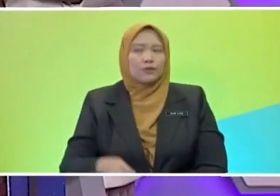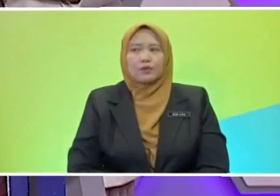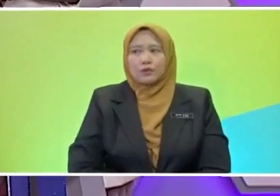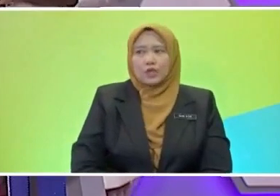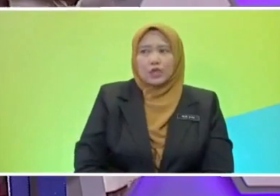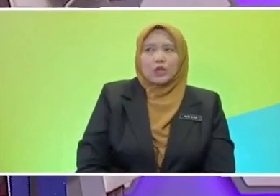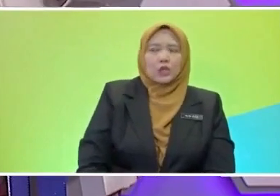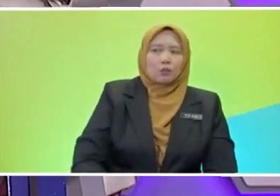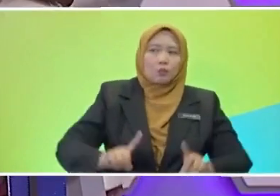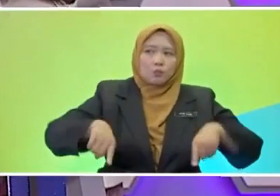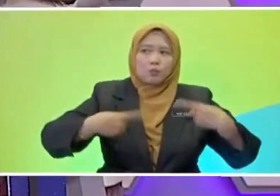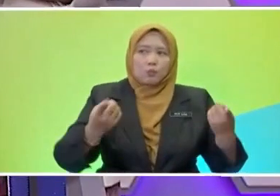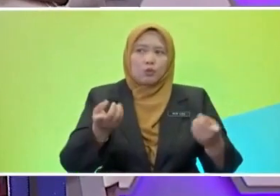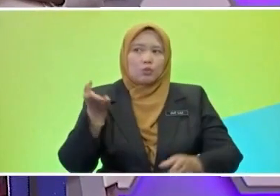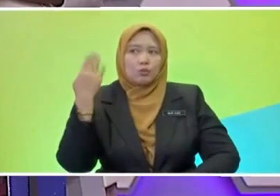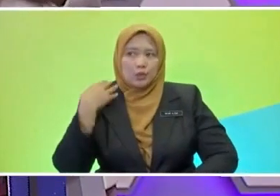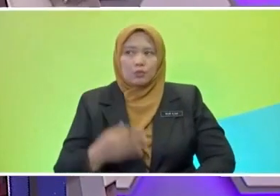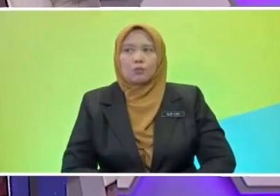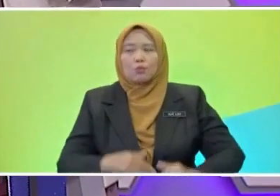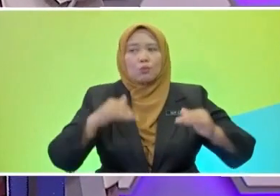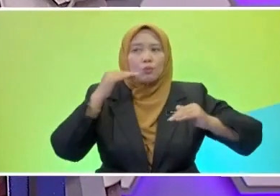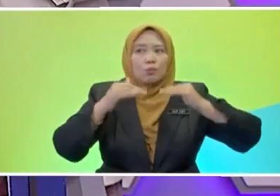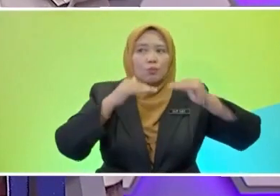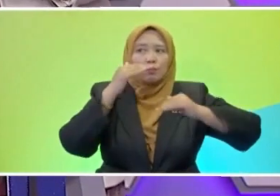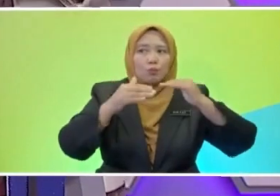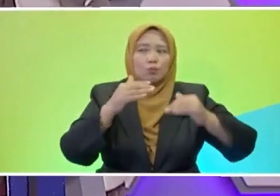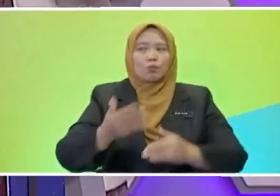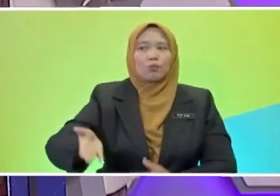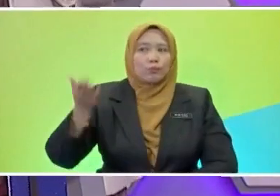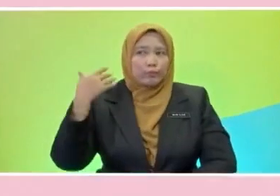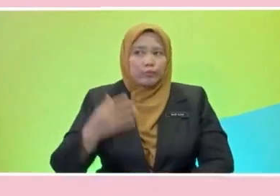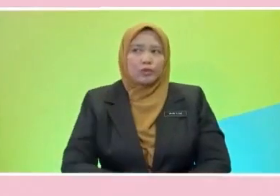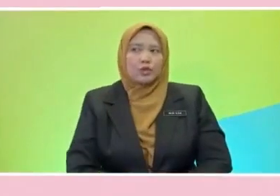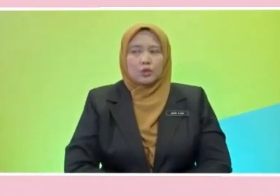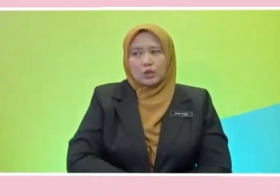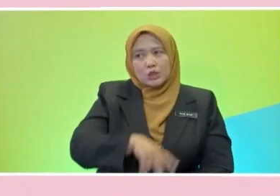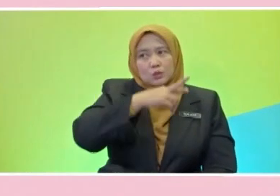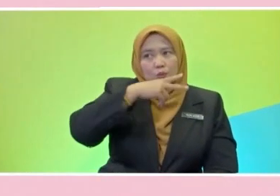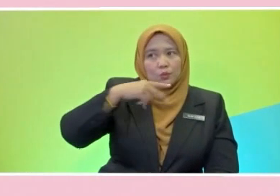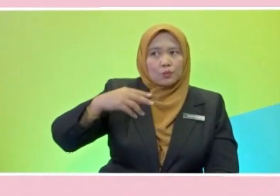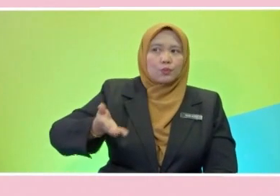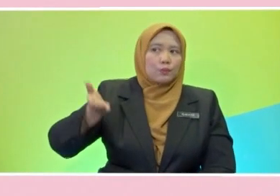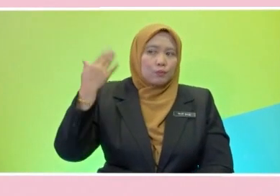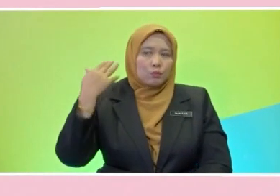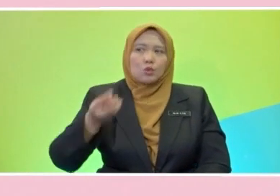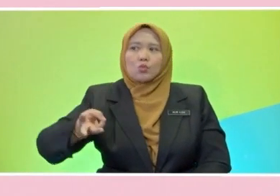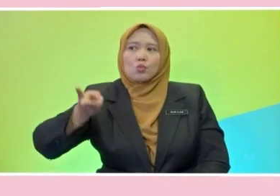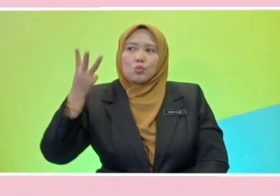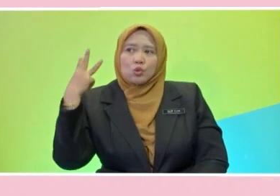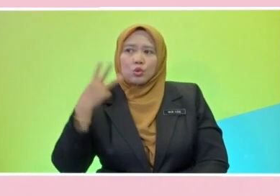Built. Swam. Went. Fat. The giraffes. Watched.